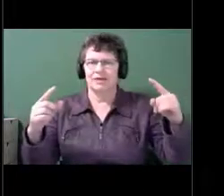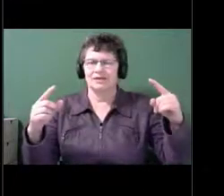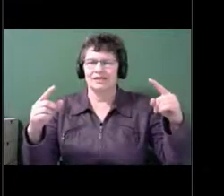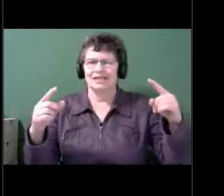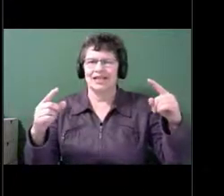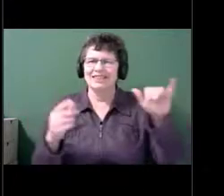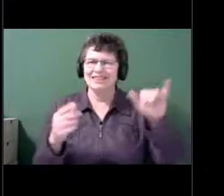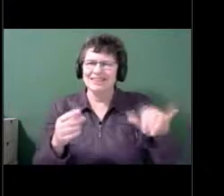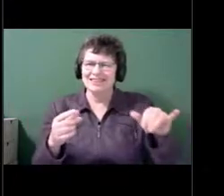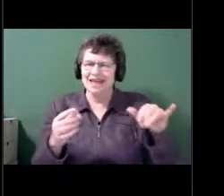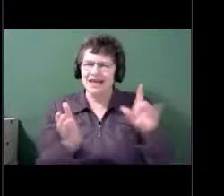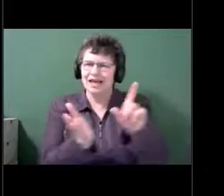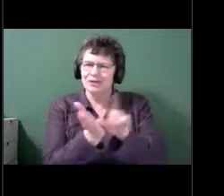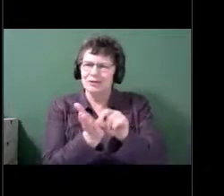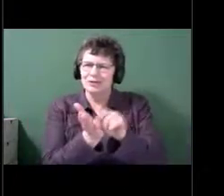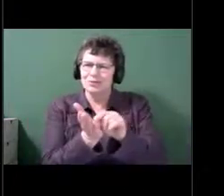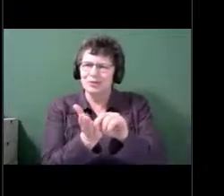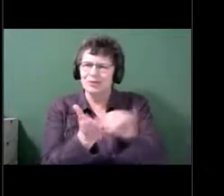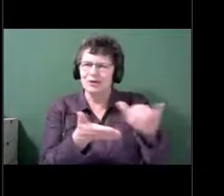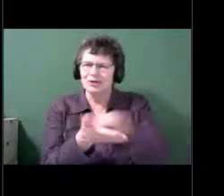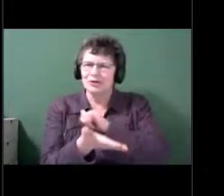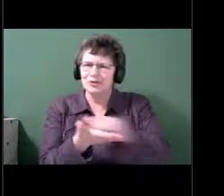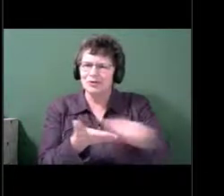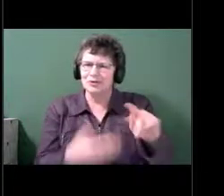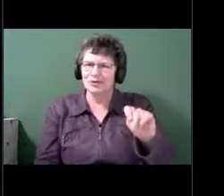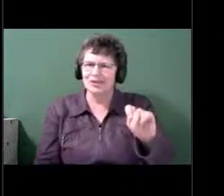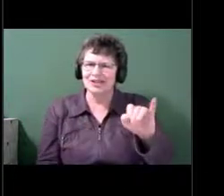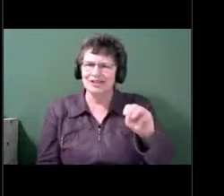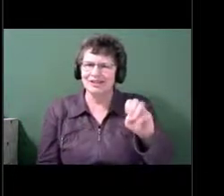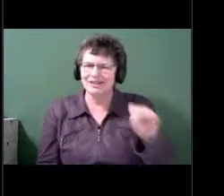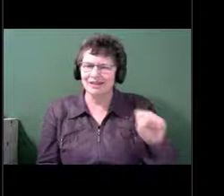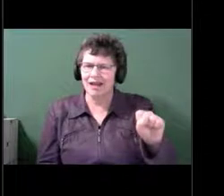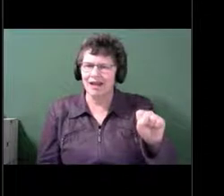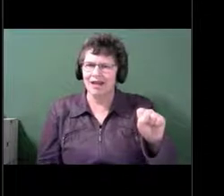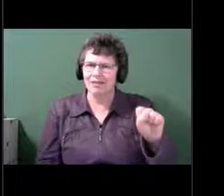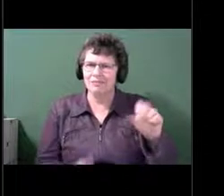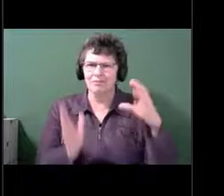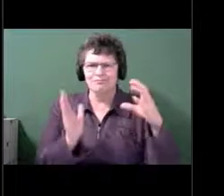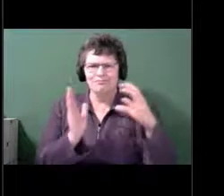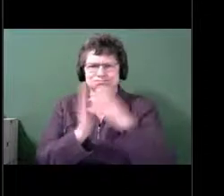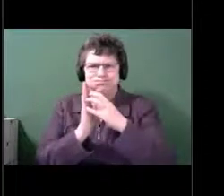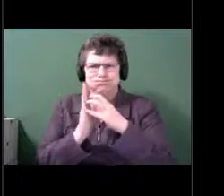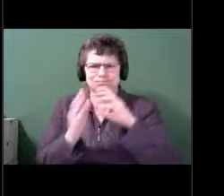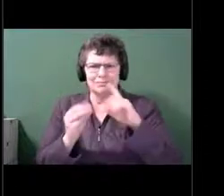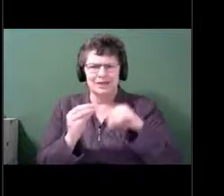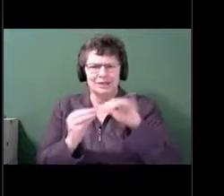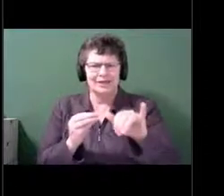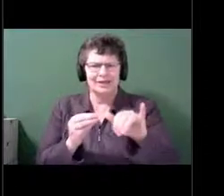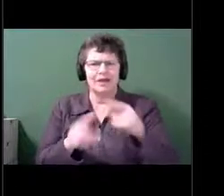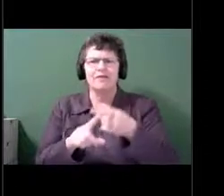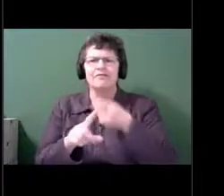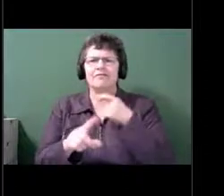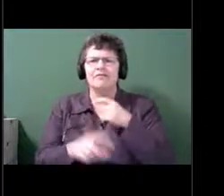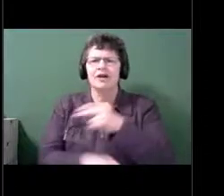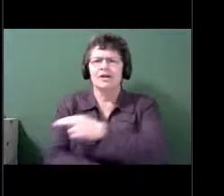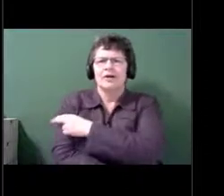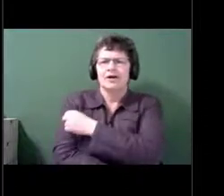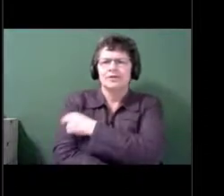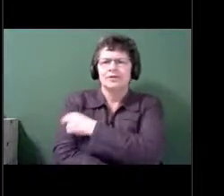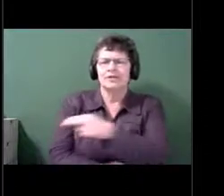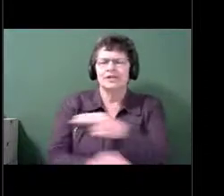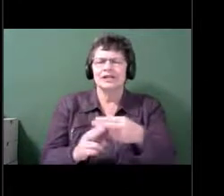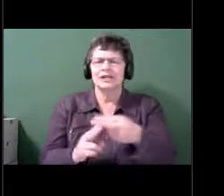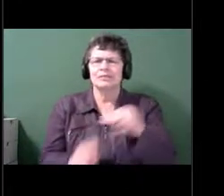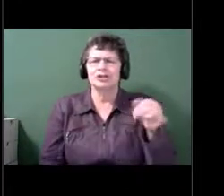2013. It was done by some researchers at Johns Hopkins. And it was published in the Journal of the American Medical